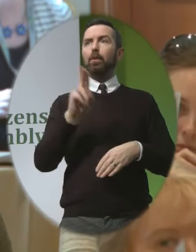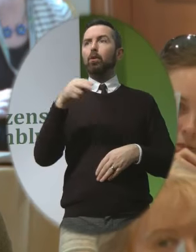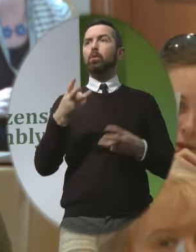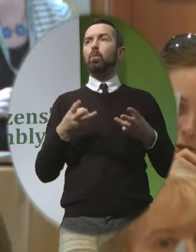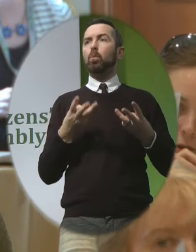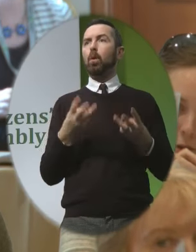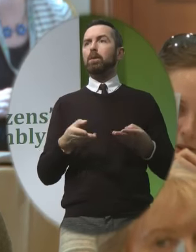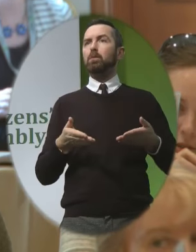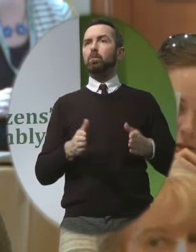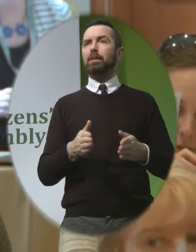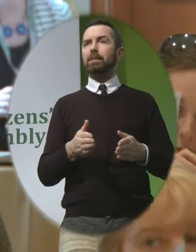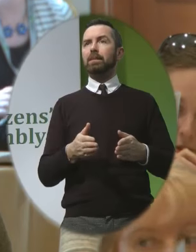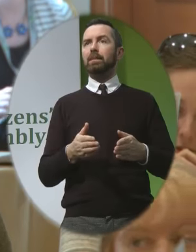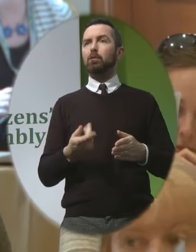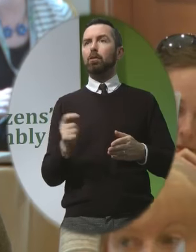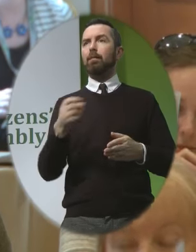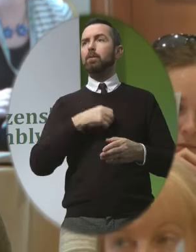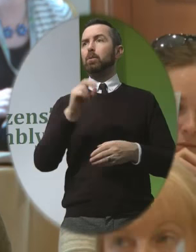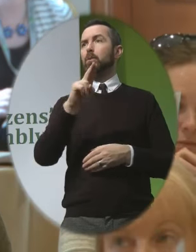pregnancies travelling to the UK